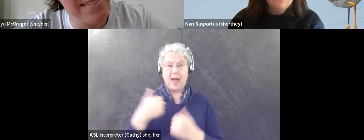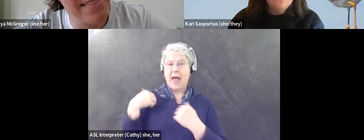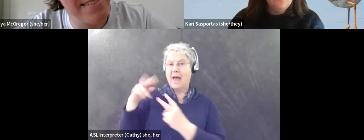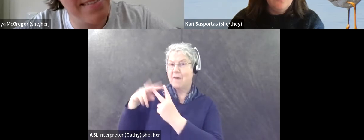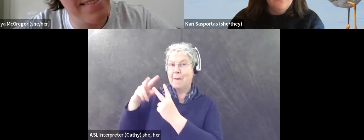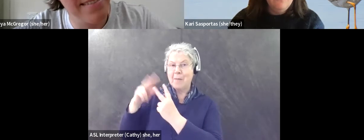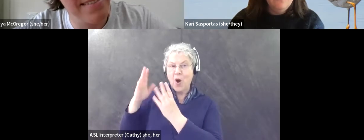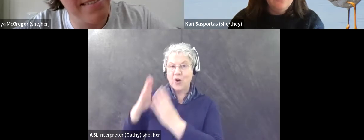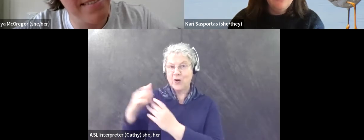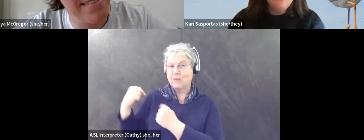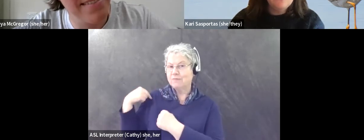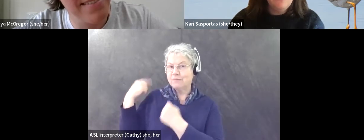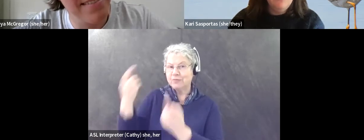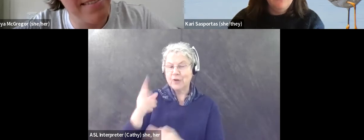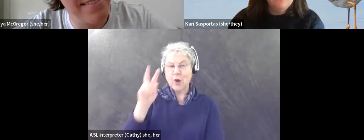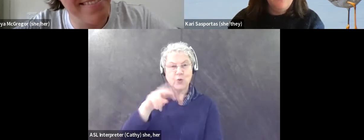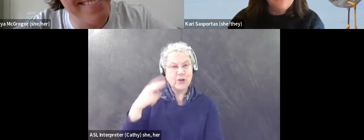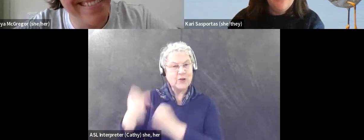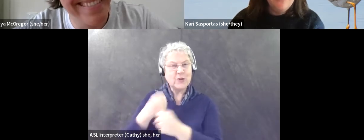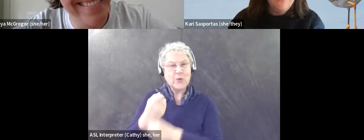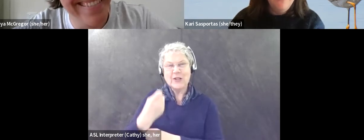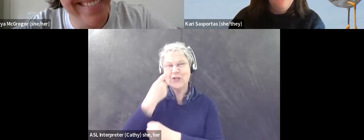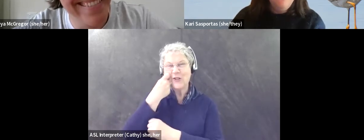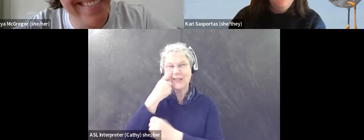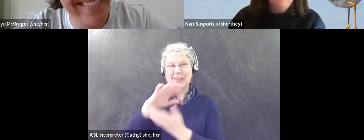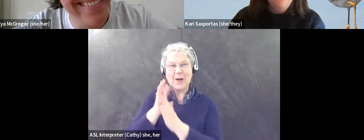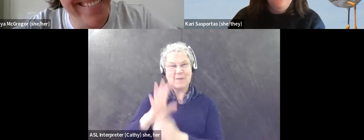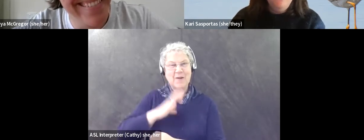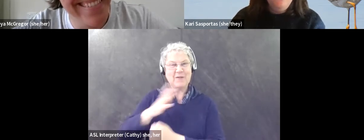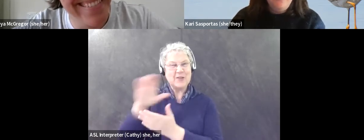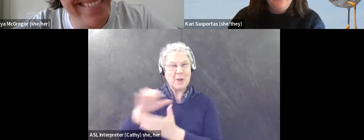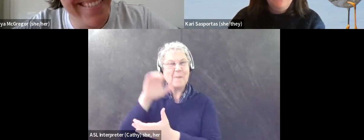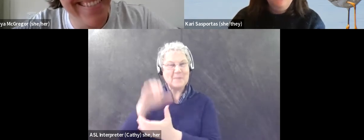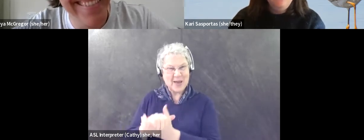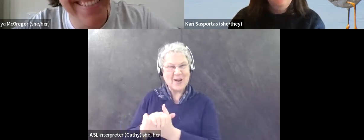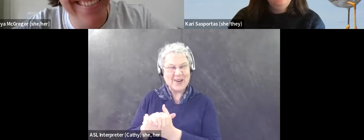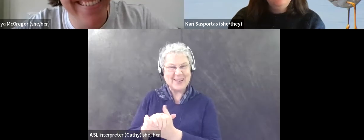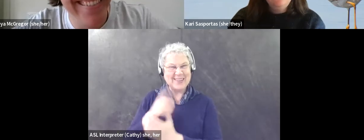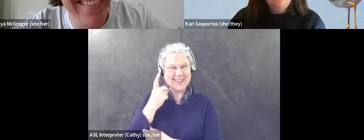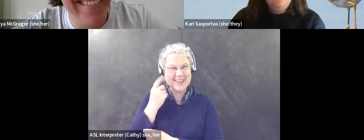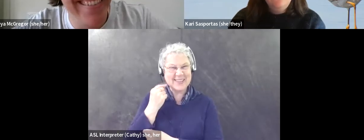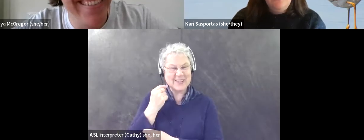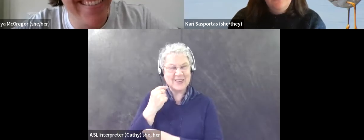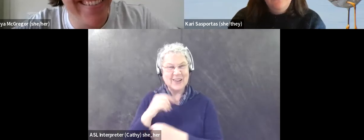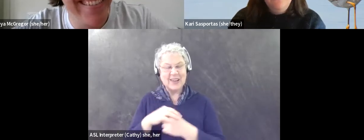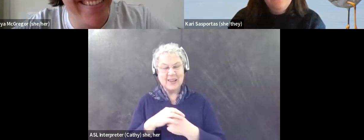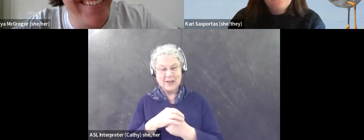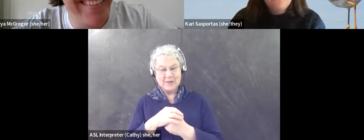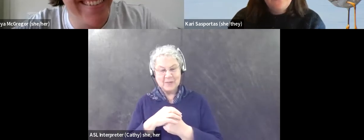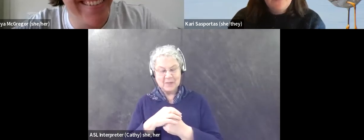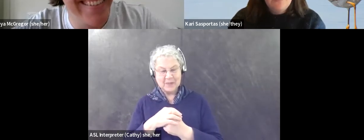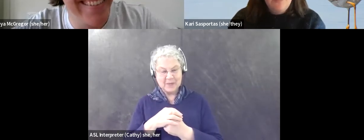years. Um, she and I just got married this past year. Um, I'm kind of, um,